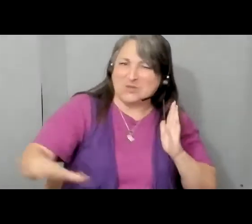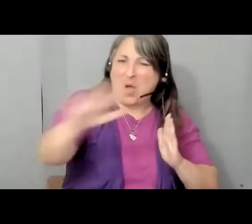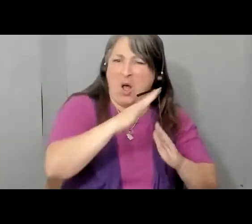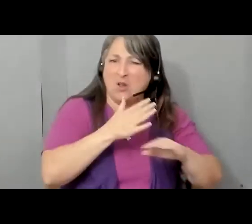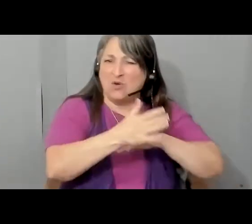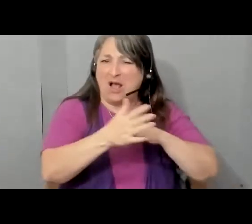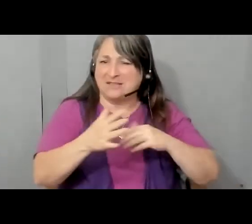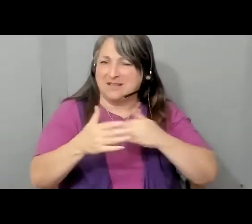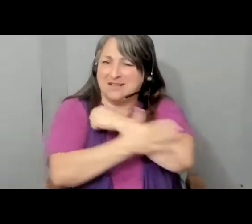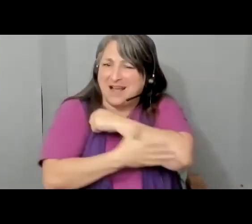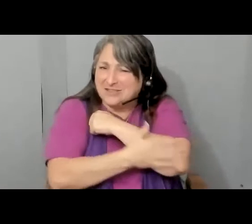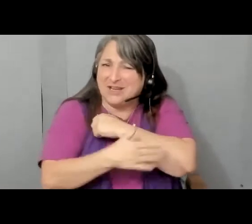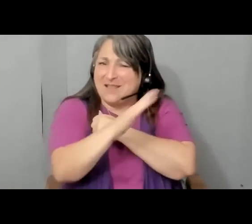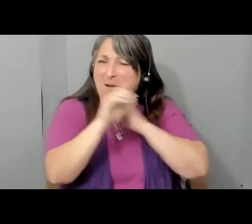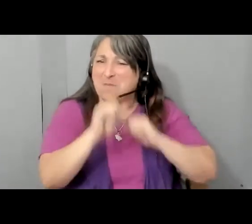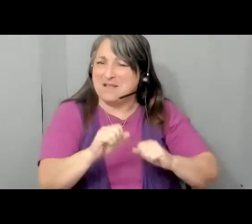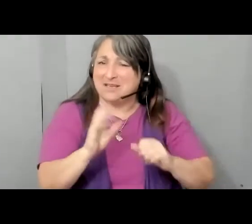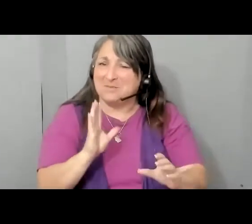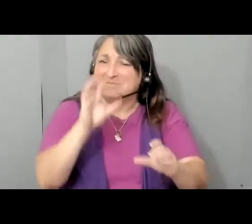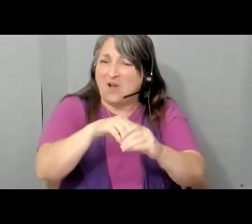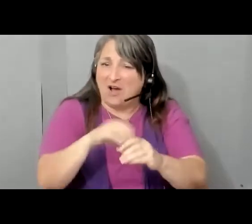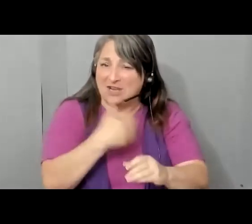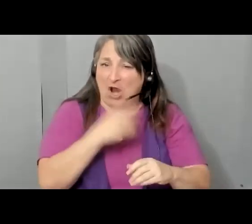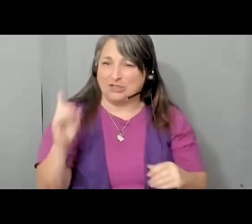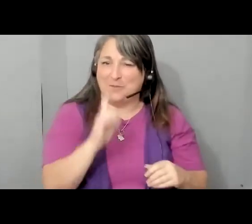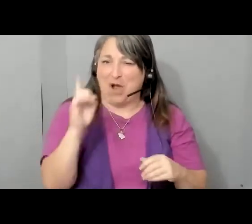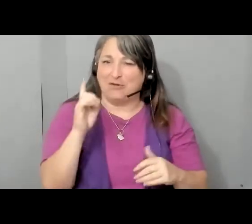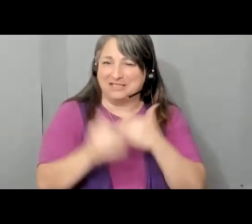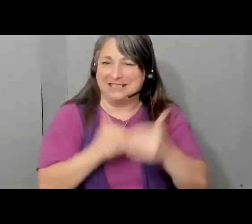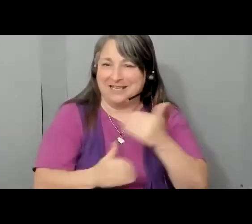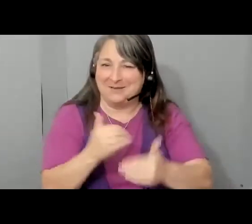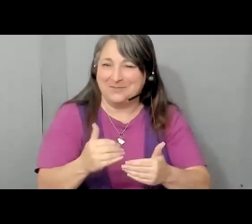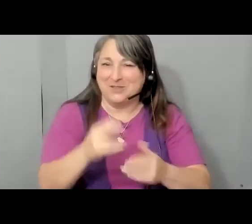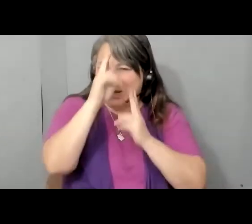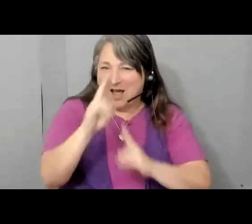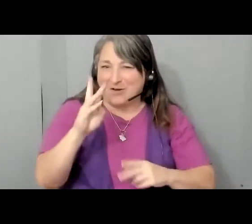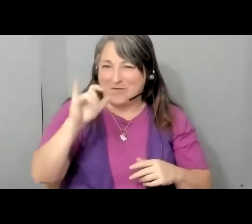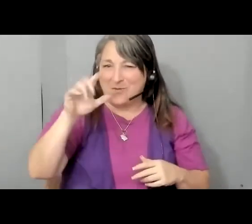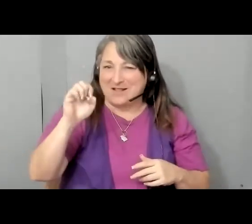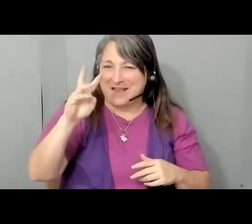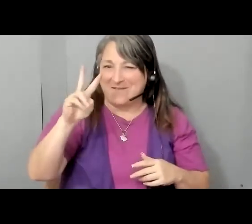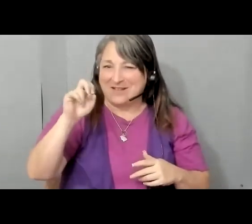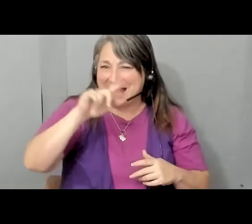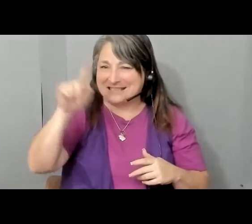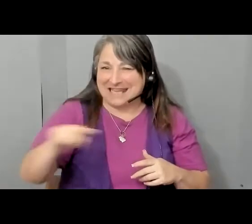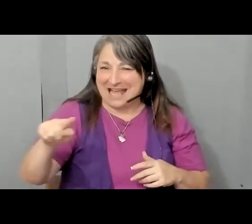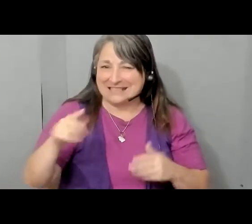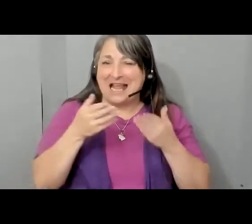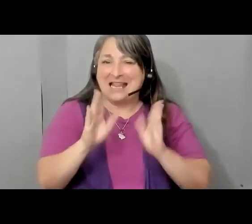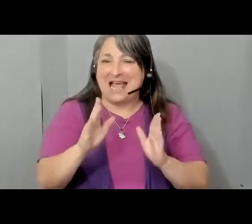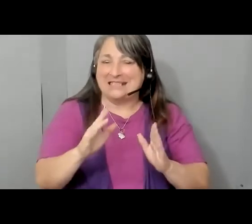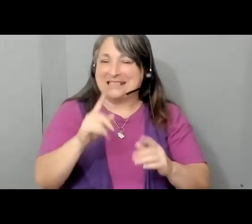the country and their ability to participate in our democracy. So in honor of Willie Velasquez,